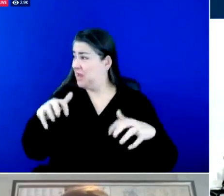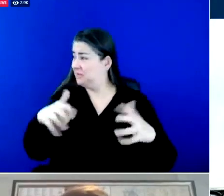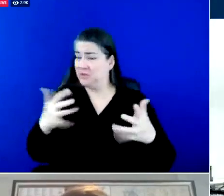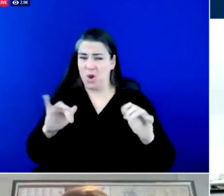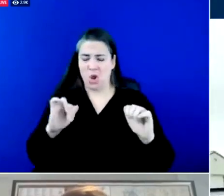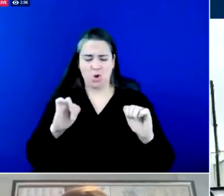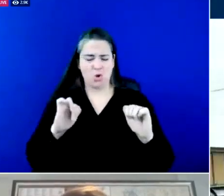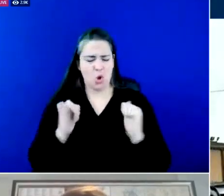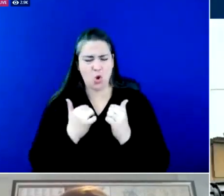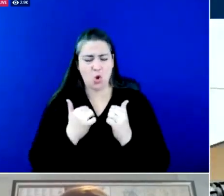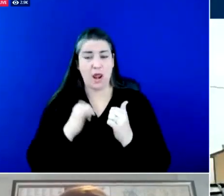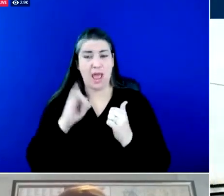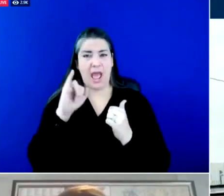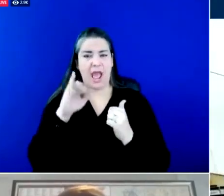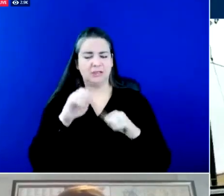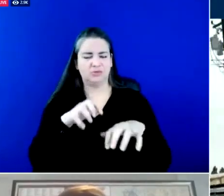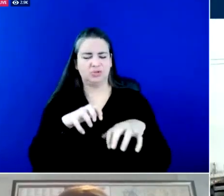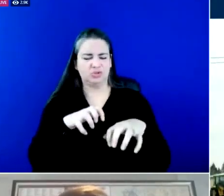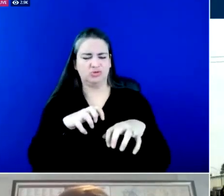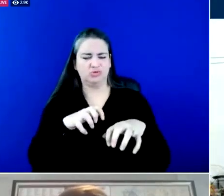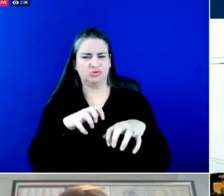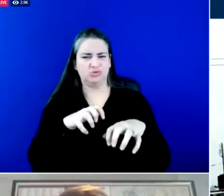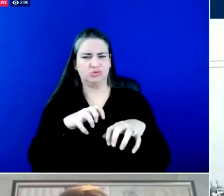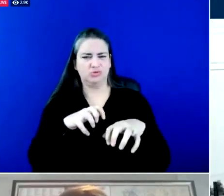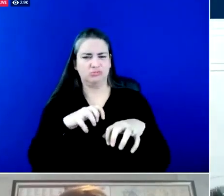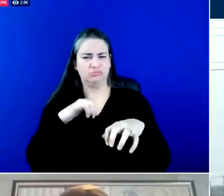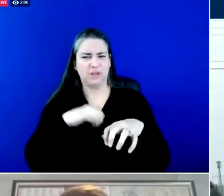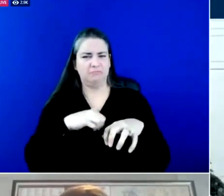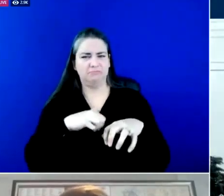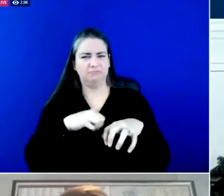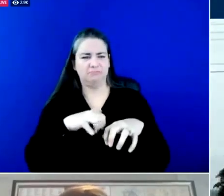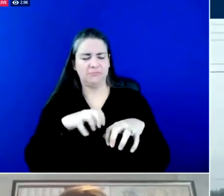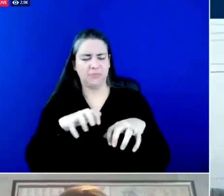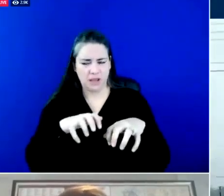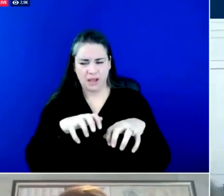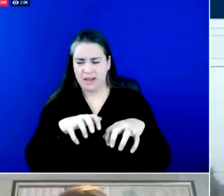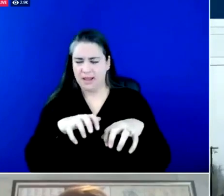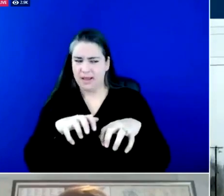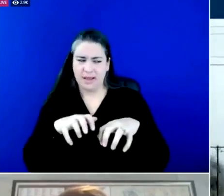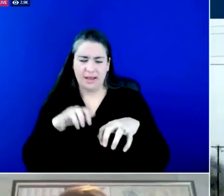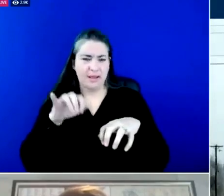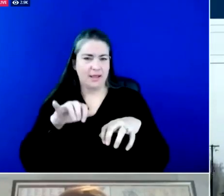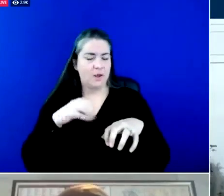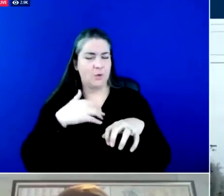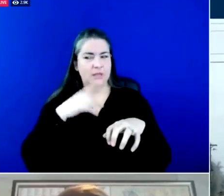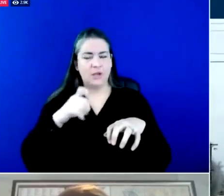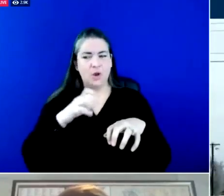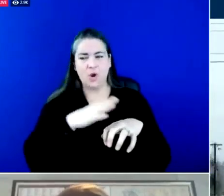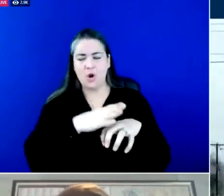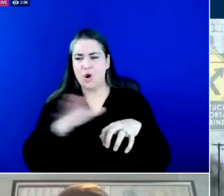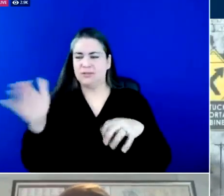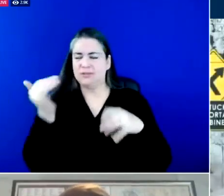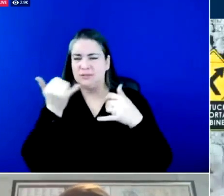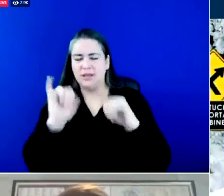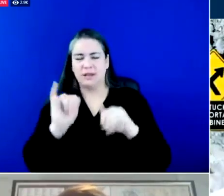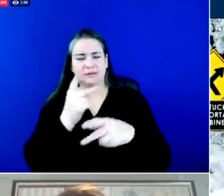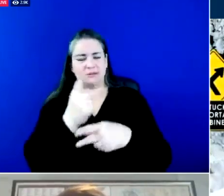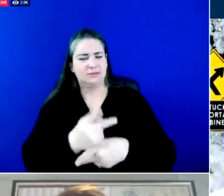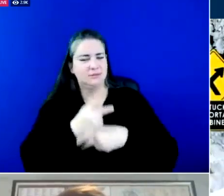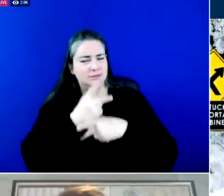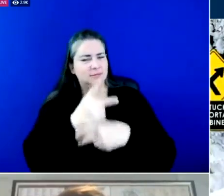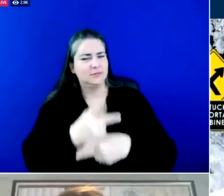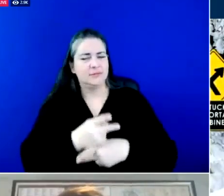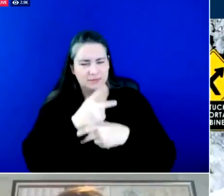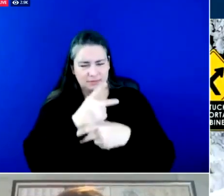ice around so we'll need to continue to need ask for everyone's cooperation now a couple of